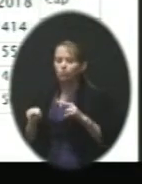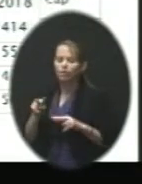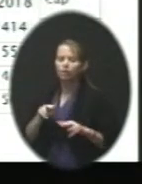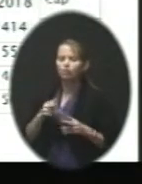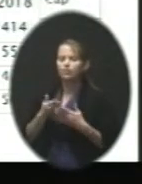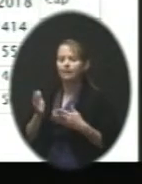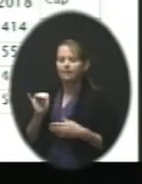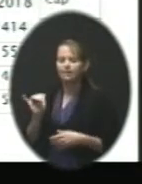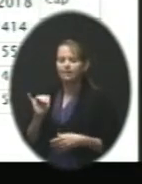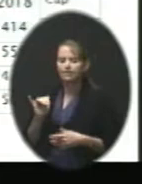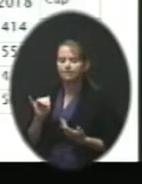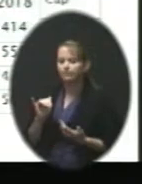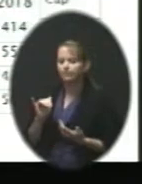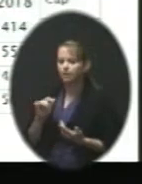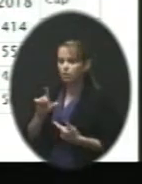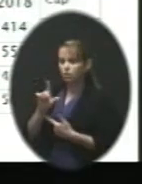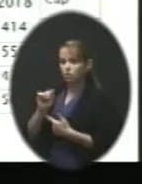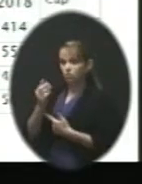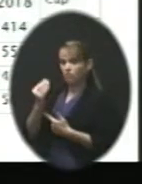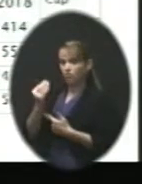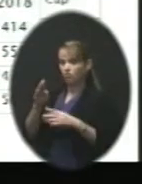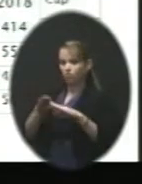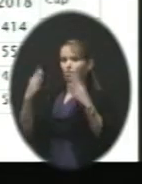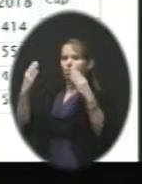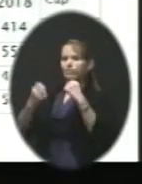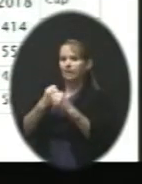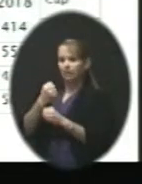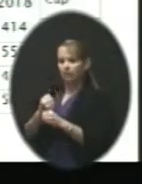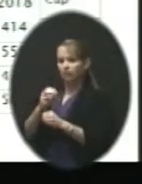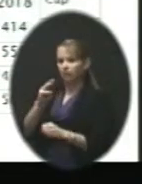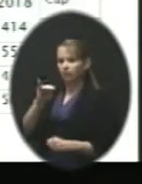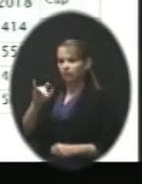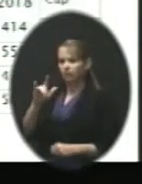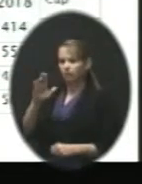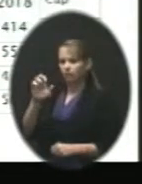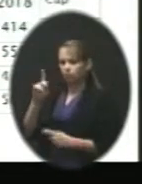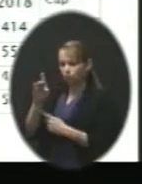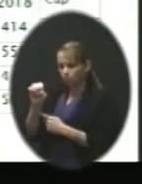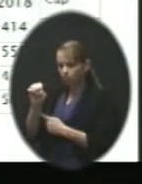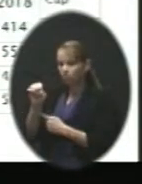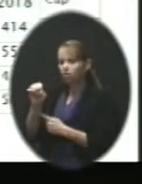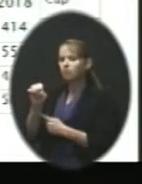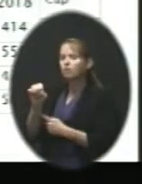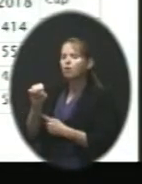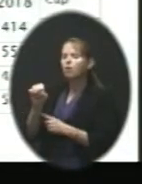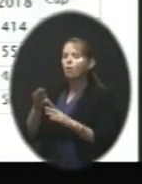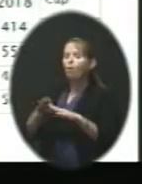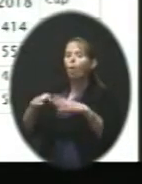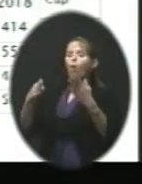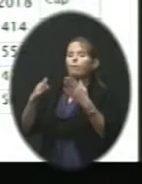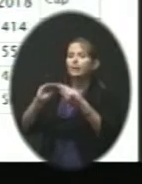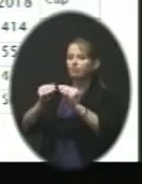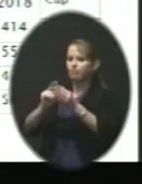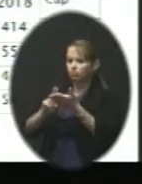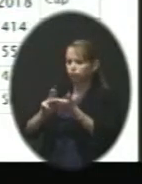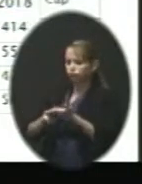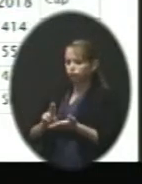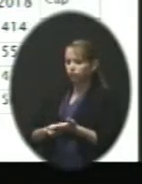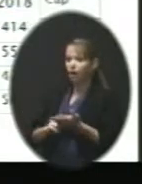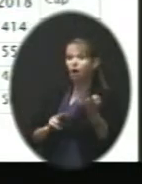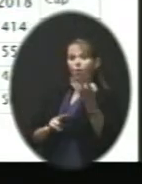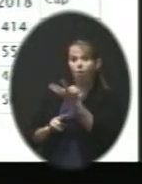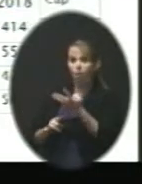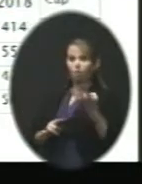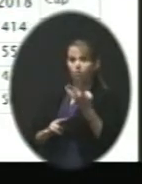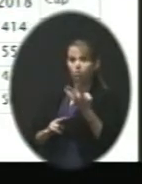what's the 2014 opening the year that Millbrook would open? What would be the opening enrollment at all four of these schools